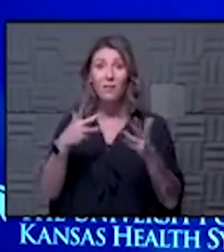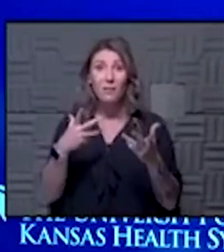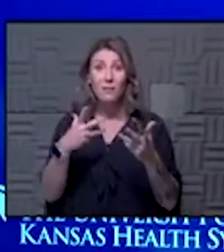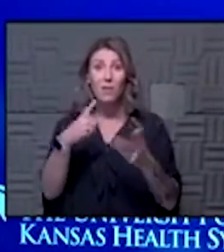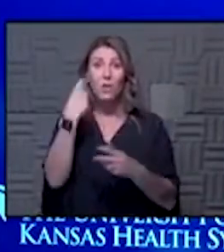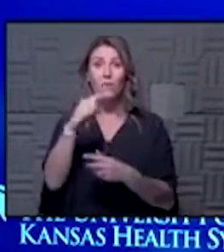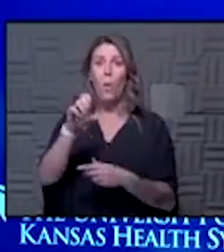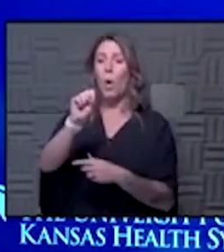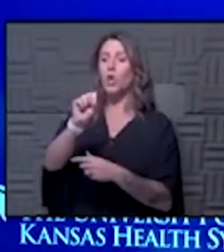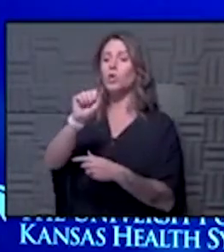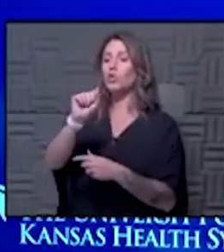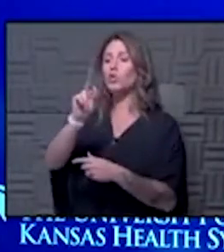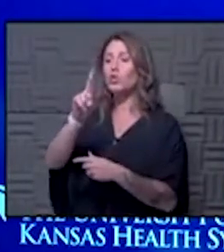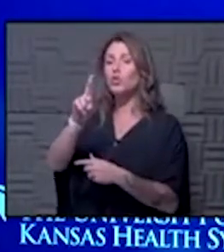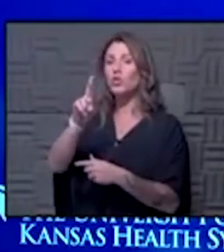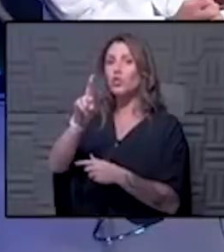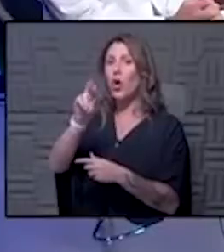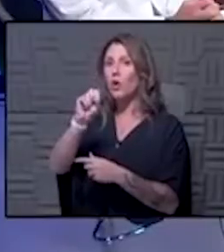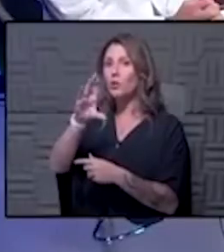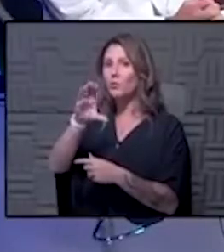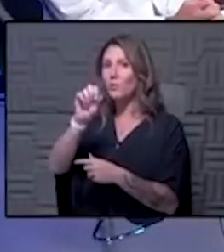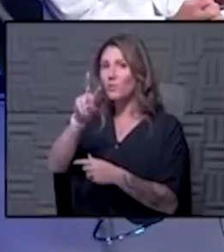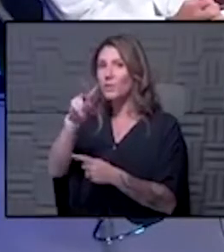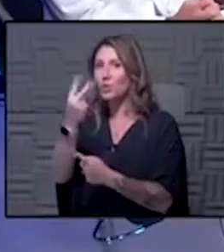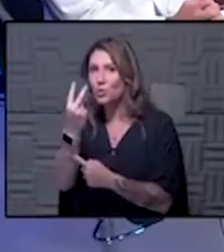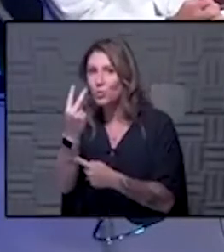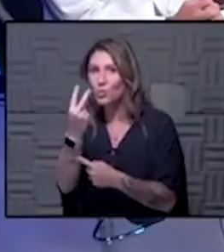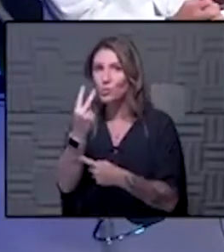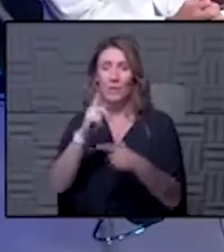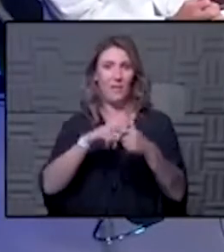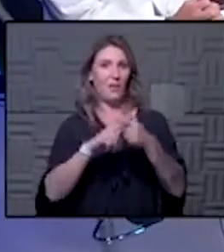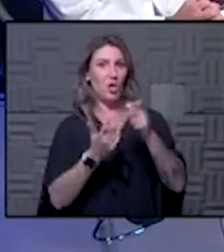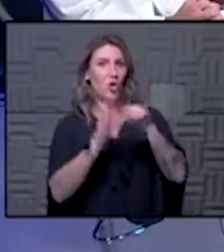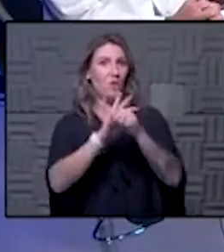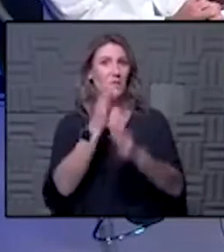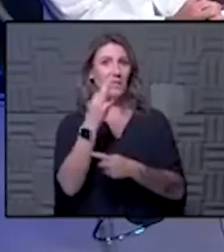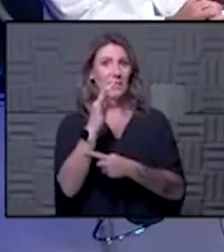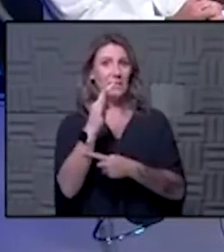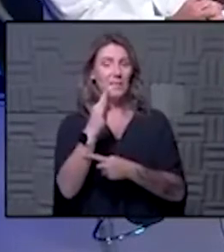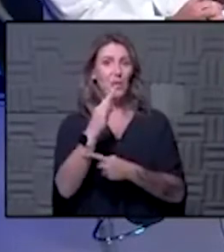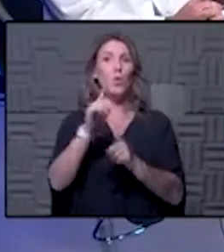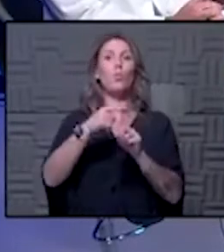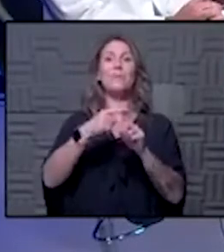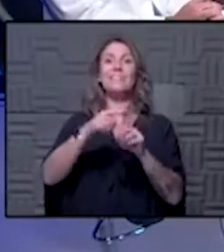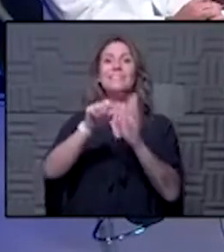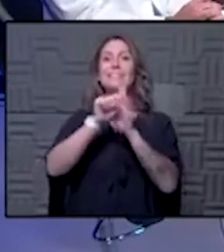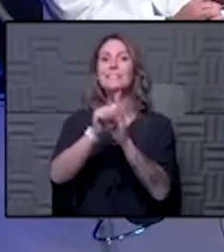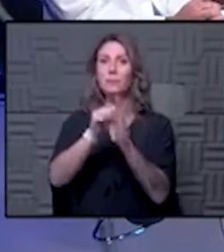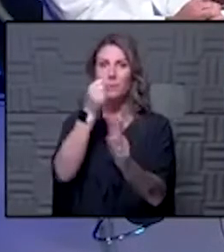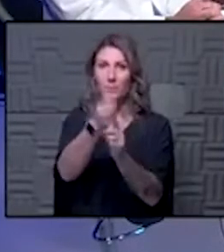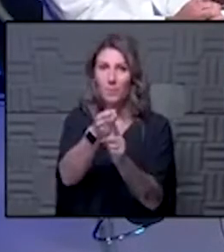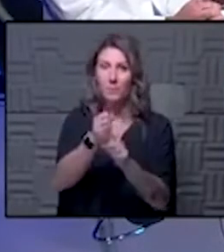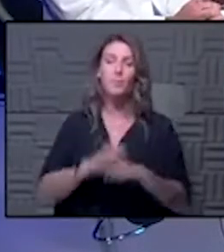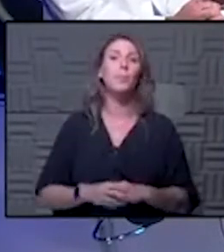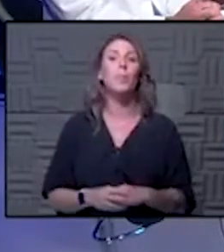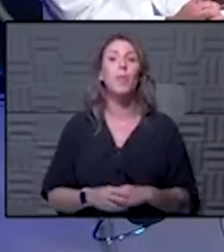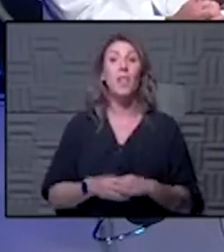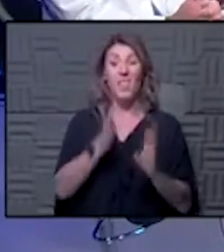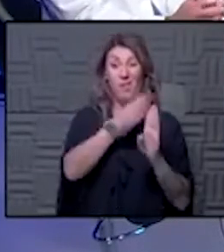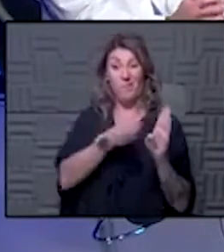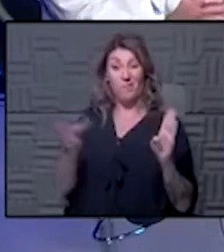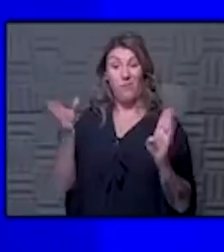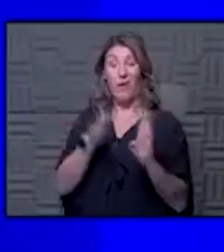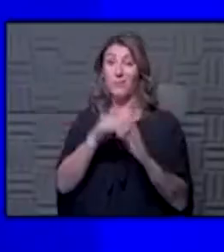for SARS-CoV-2 for the virus yeah and then you have COVID-19 when you have symptoms exactly and that range of symptoms